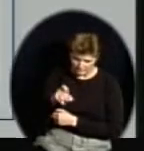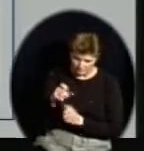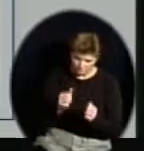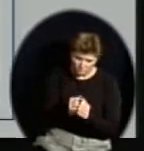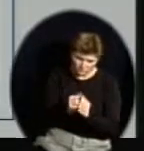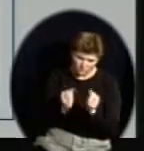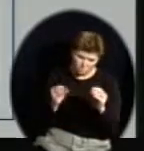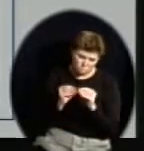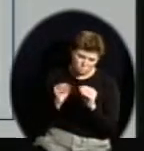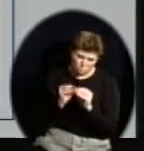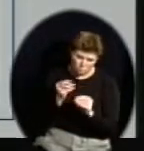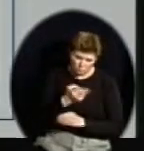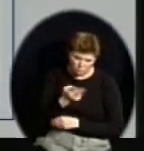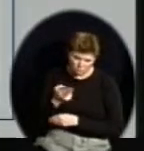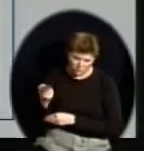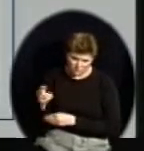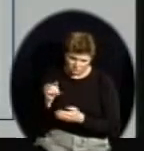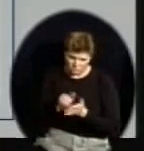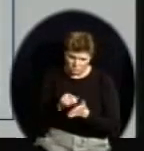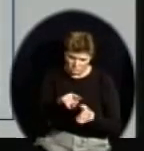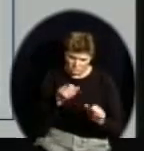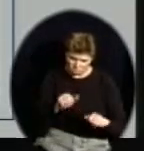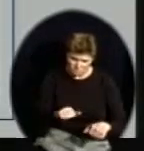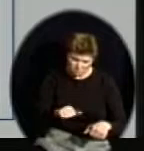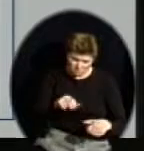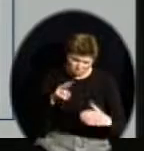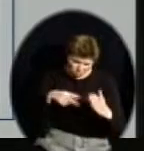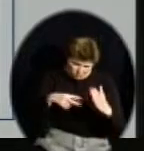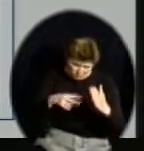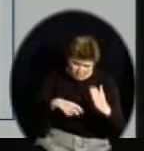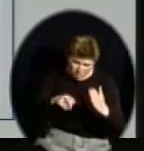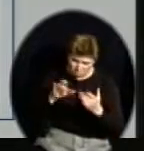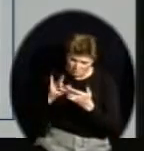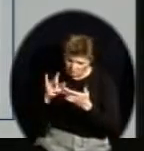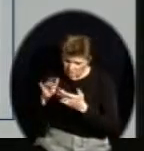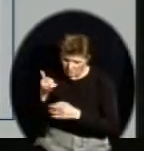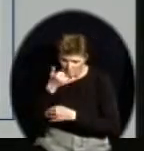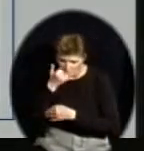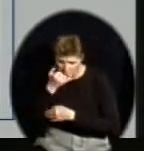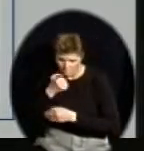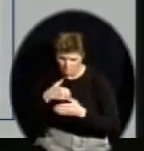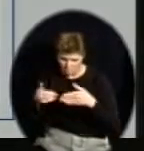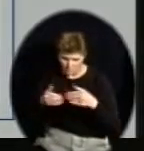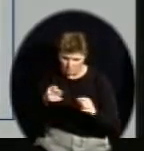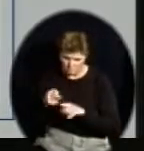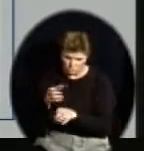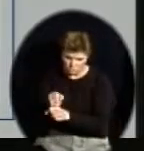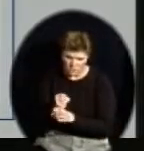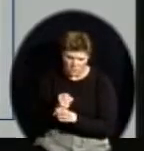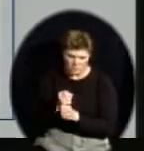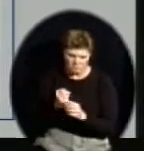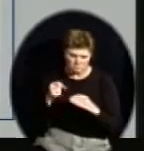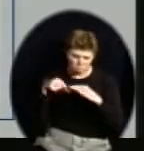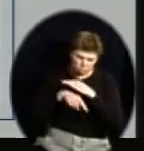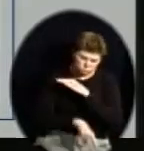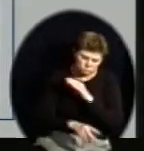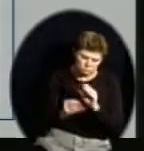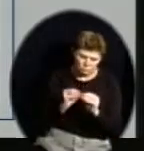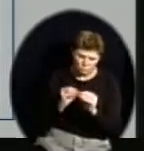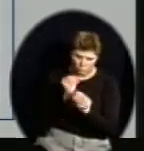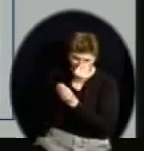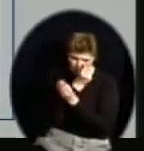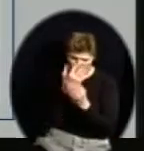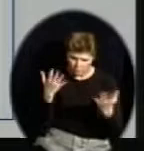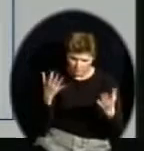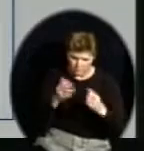One of the things that is in this particular manual is appendix G, and it is a